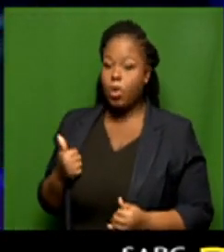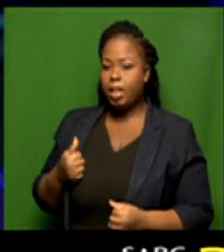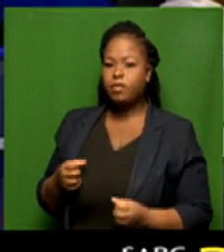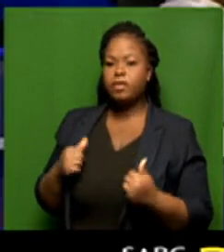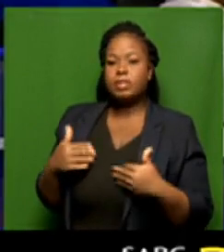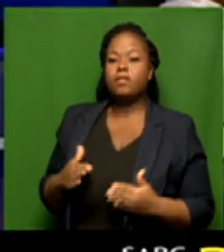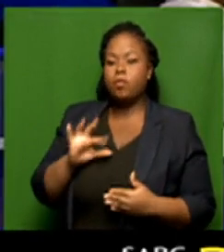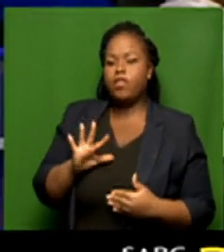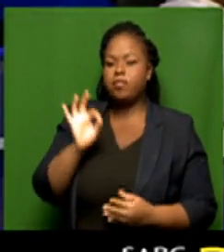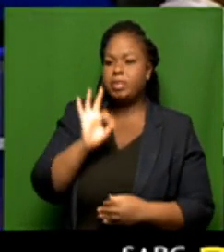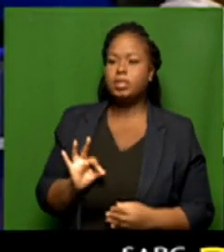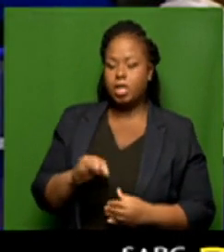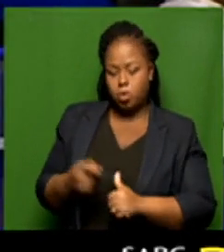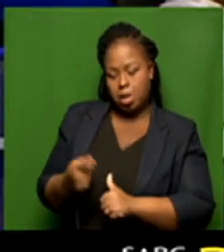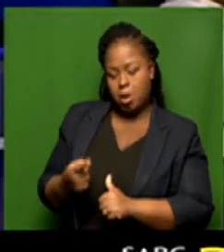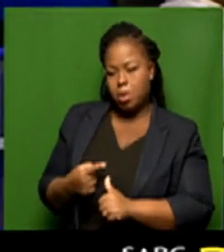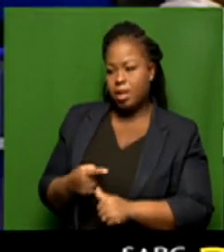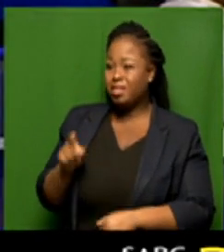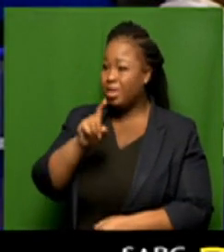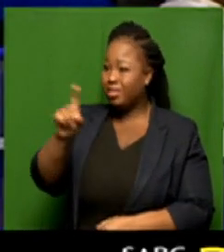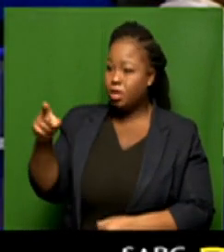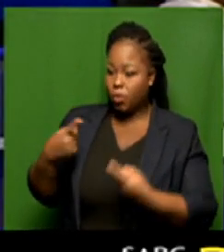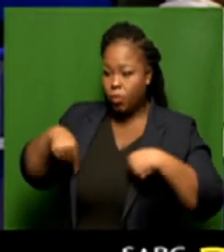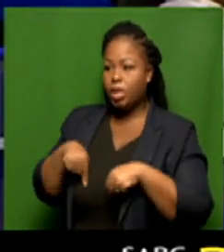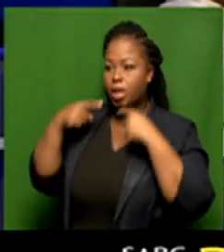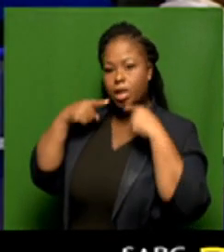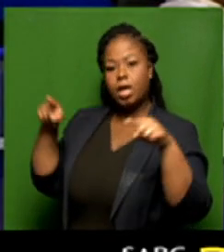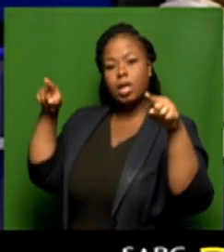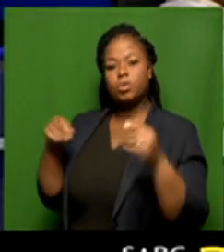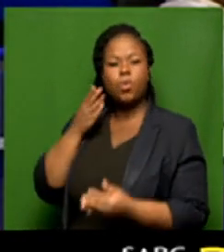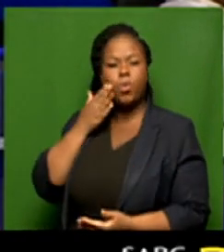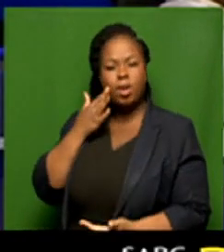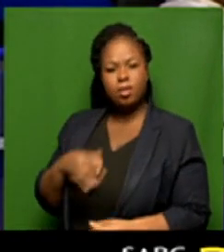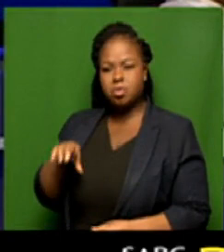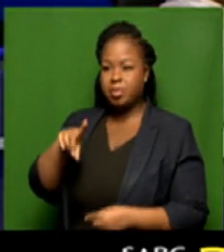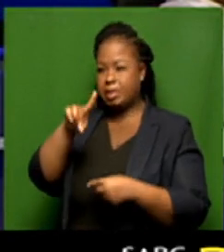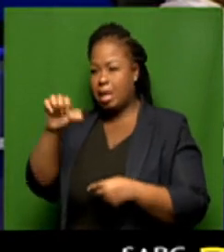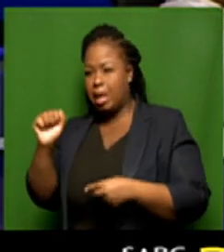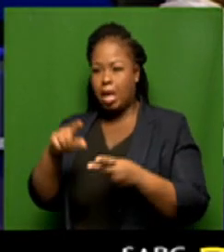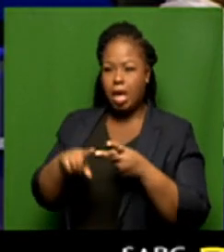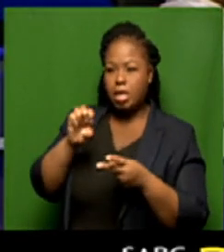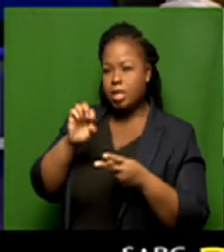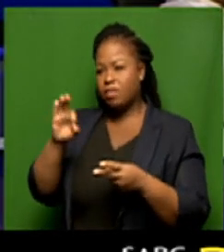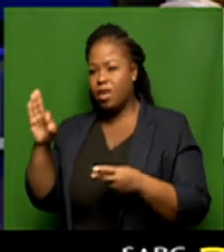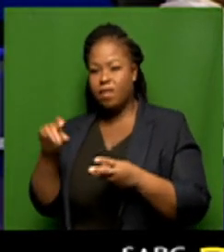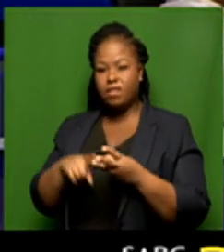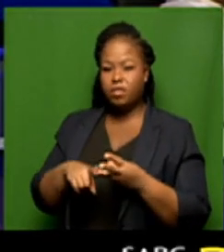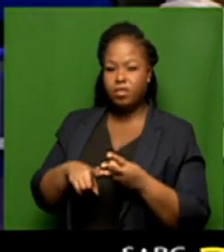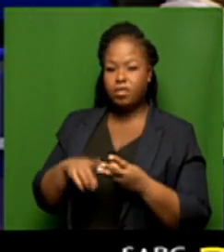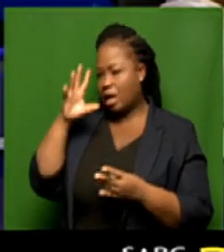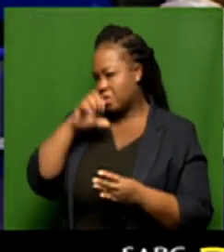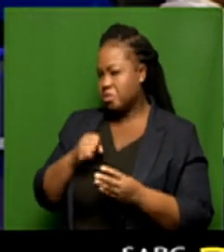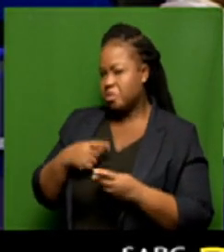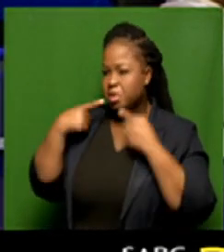percent, but when do we start sort of saying, well, the CSIR are predicting that the ANC are going to get, and the DA are going to get, and the EFF, et cetera, et cetera?